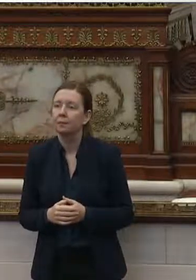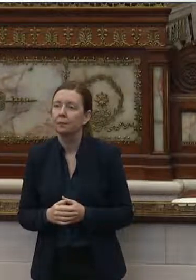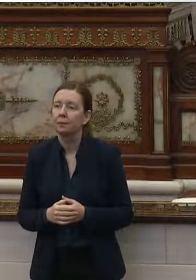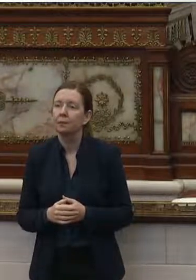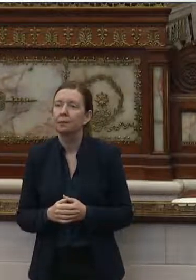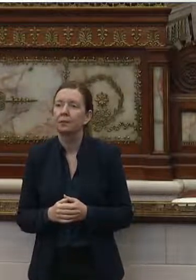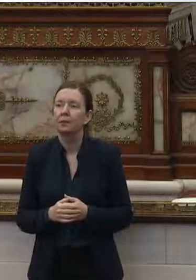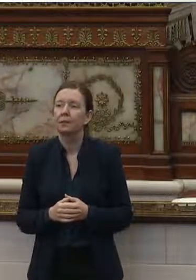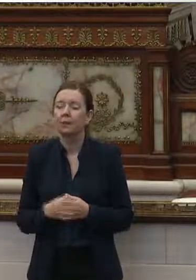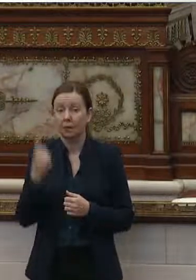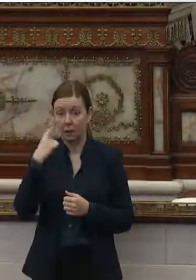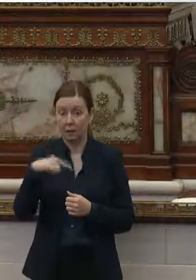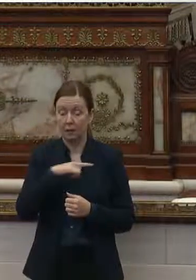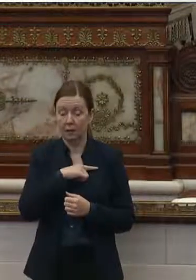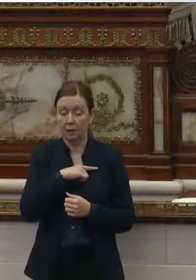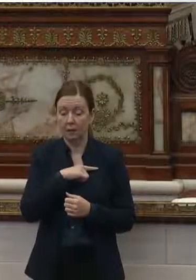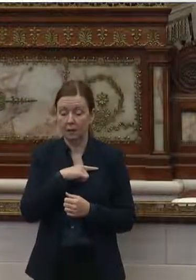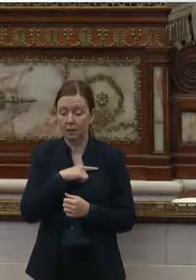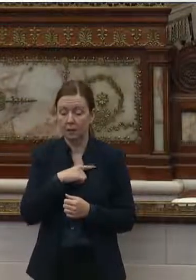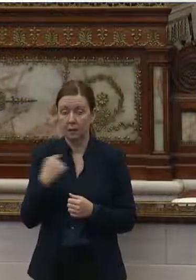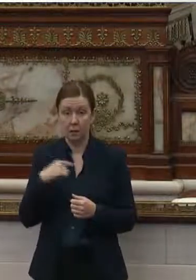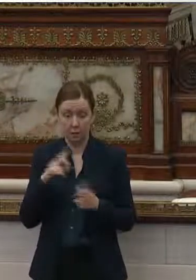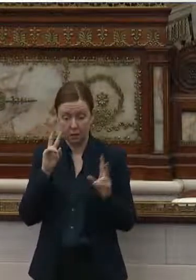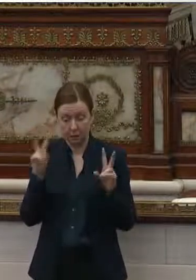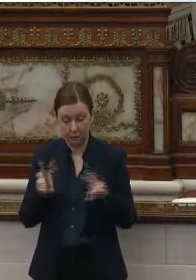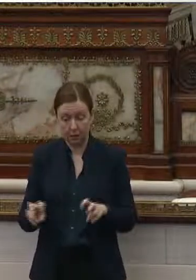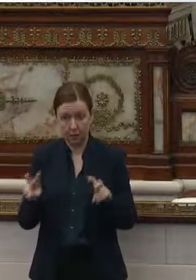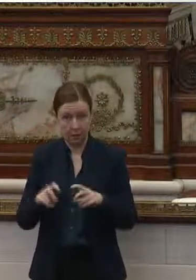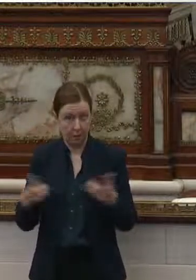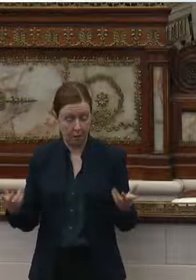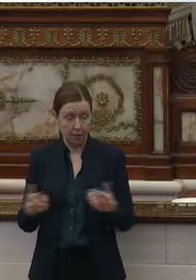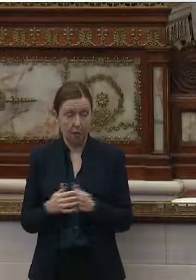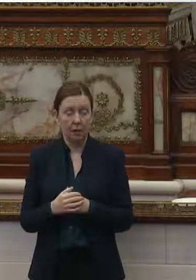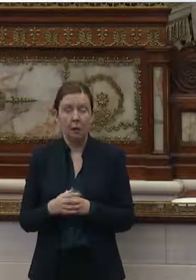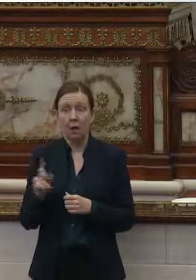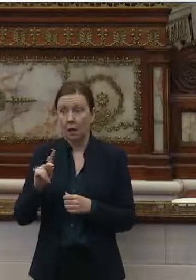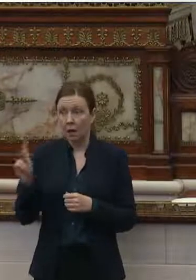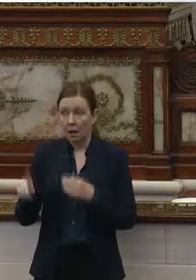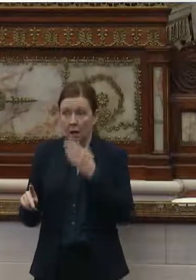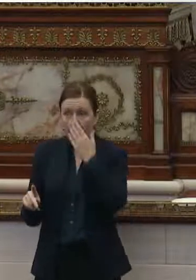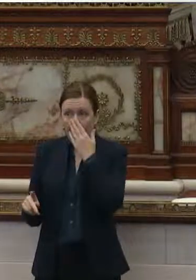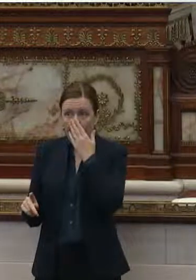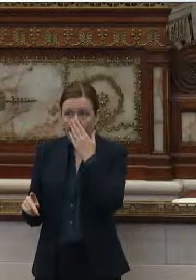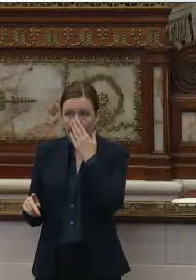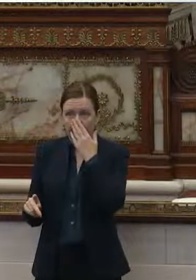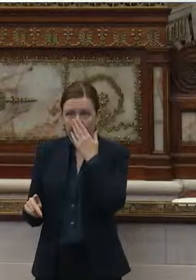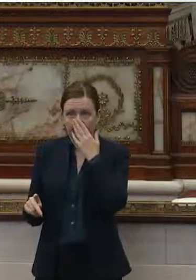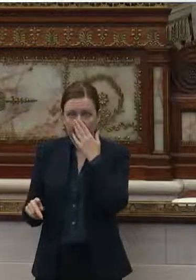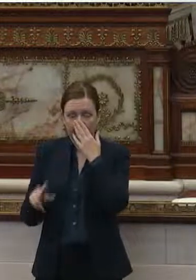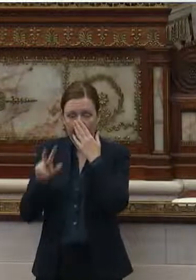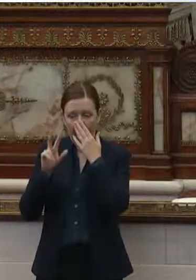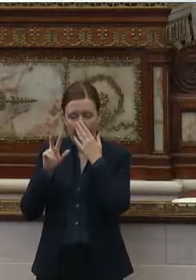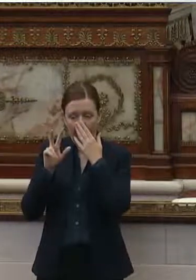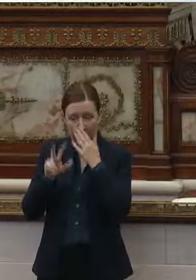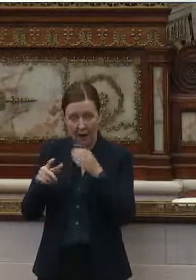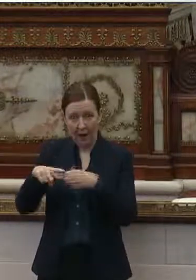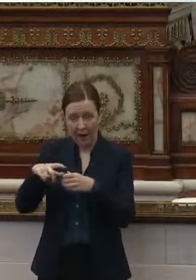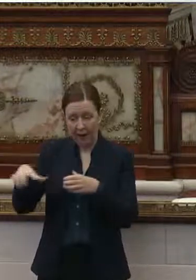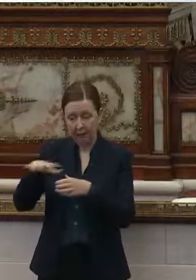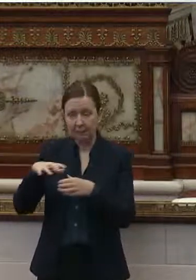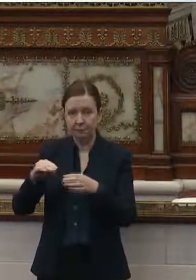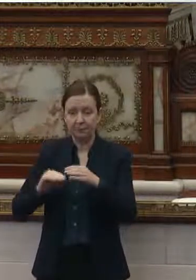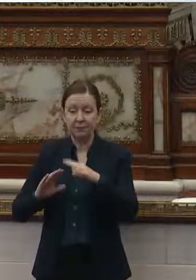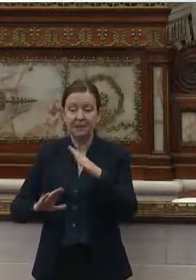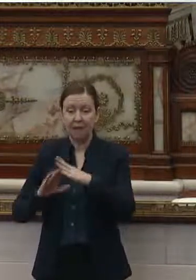So, for us, what we've been looking at is that Philadelphia, three of its counties are in the top